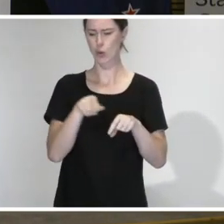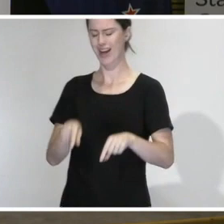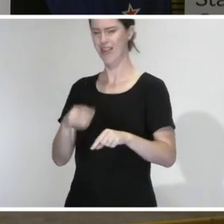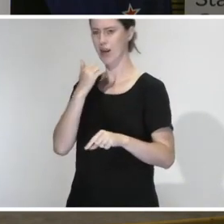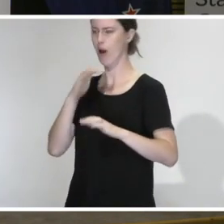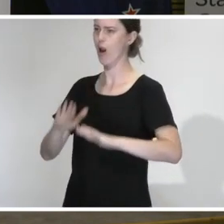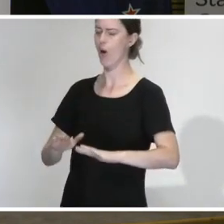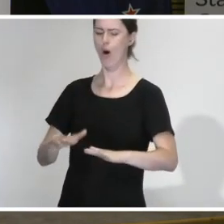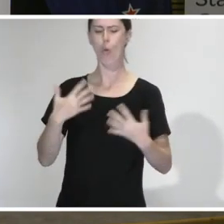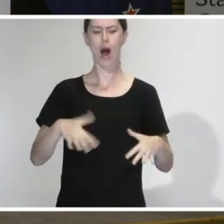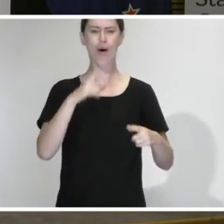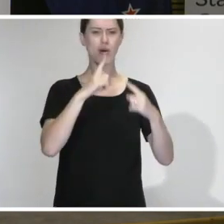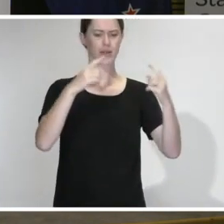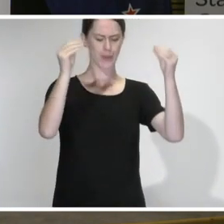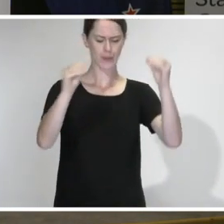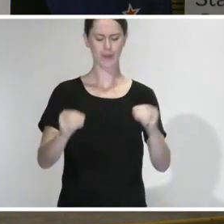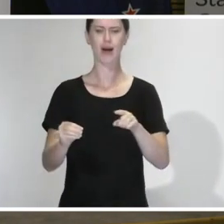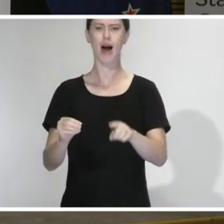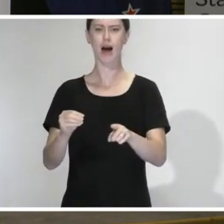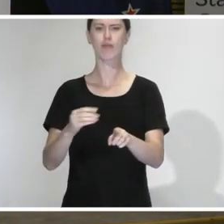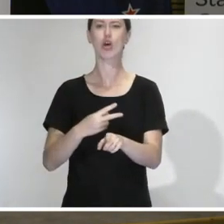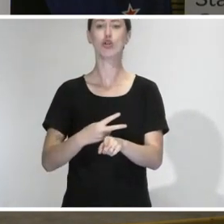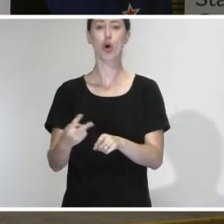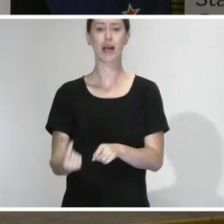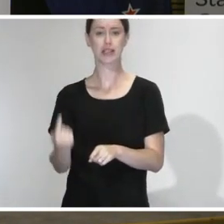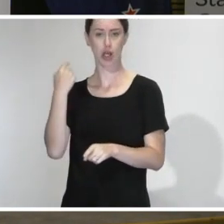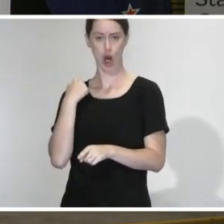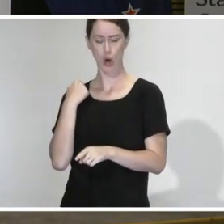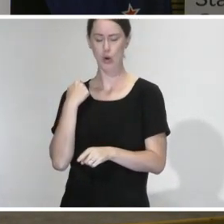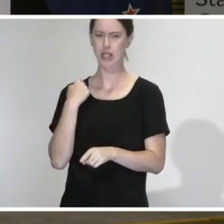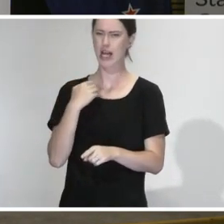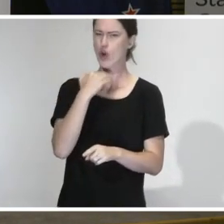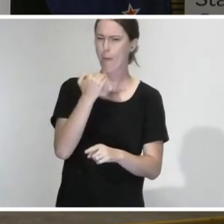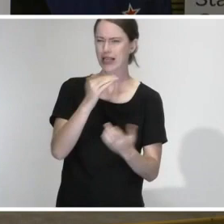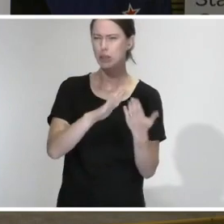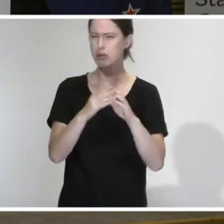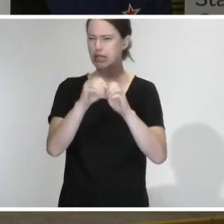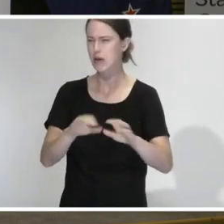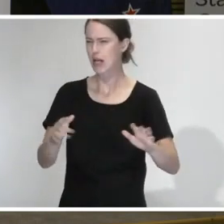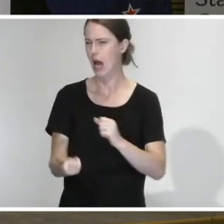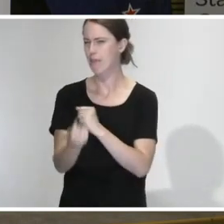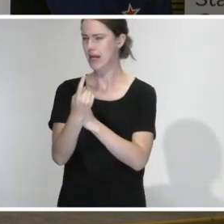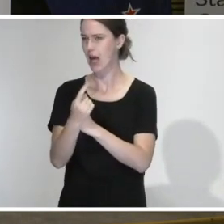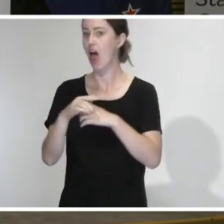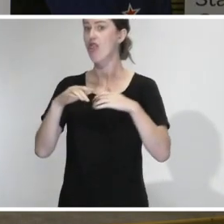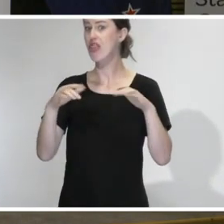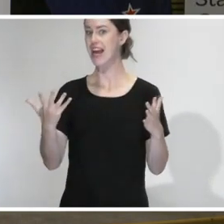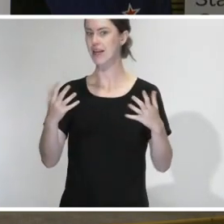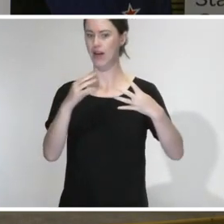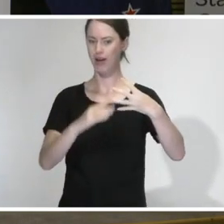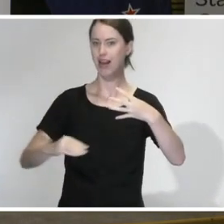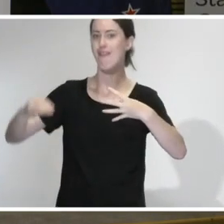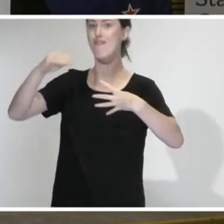information we have that suggests we didn't, at least two weeks ago, have much community transmission going on. then we went into